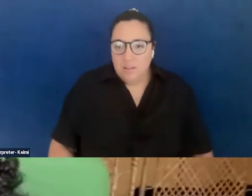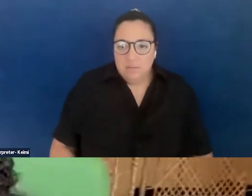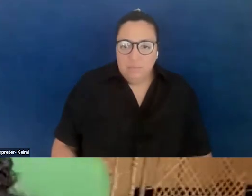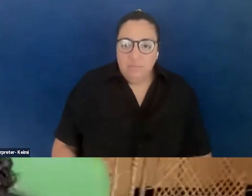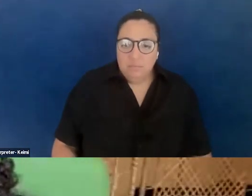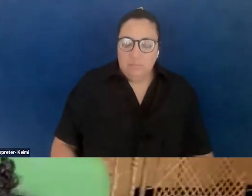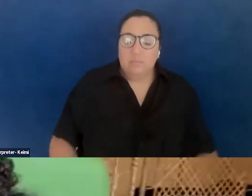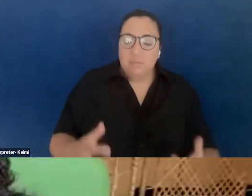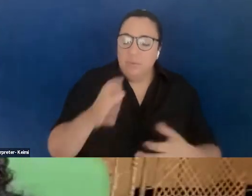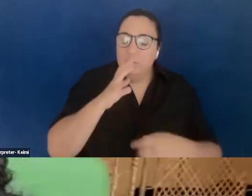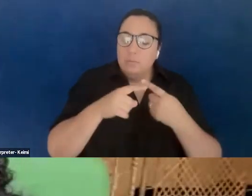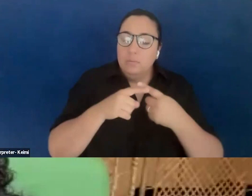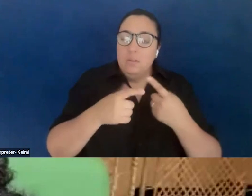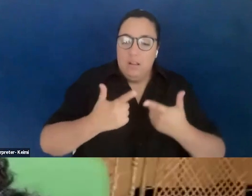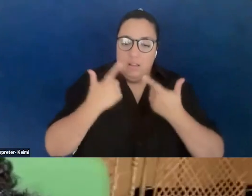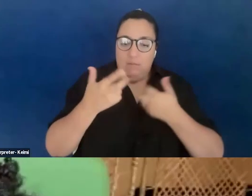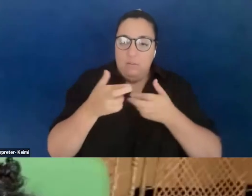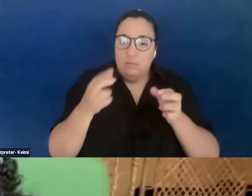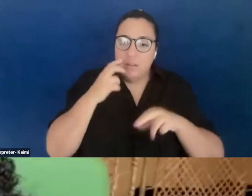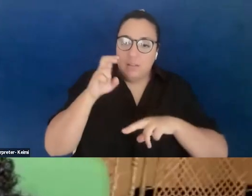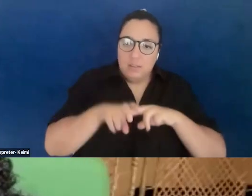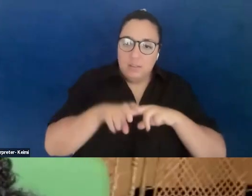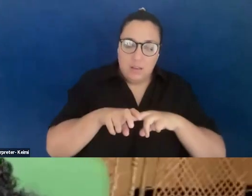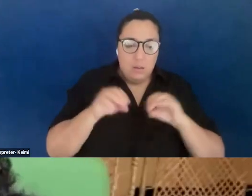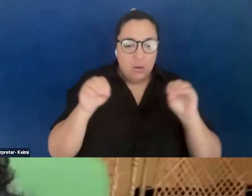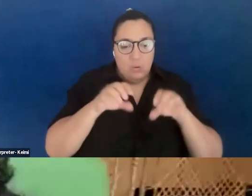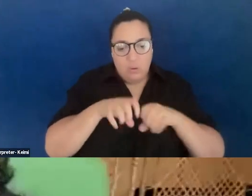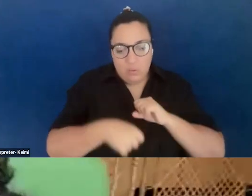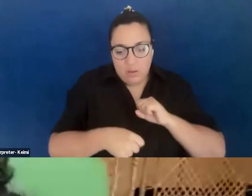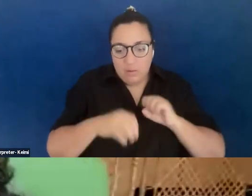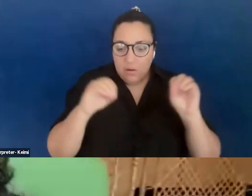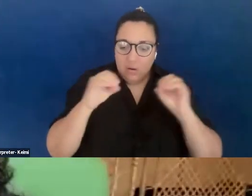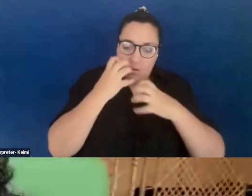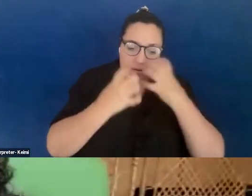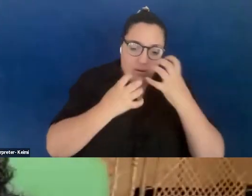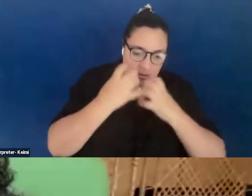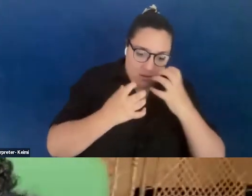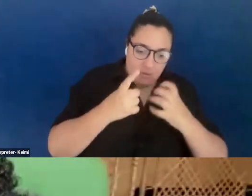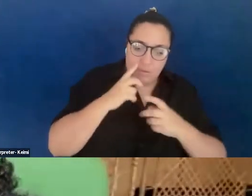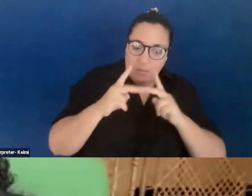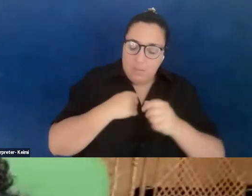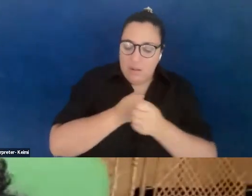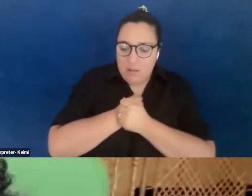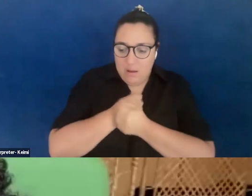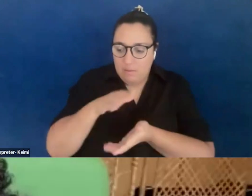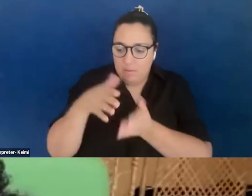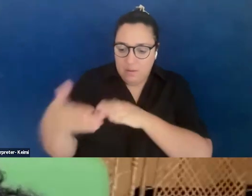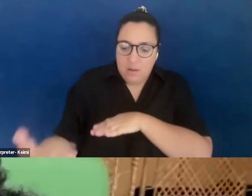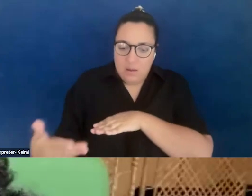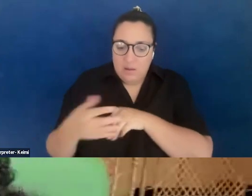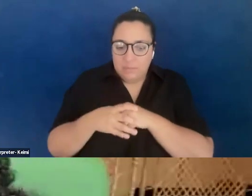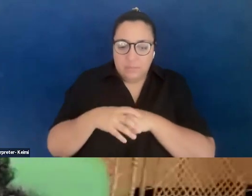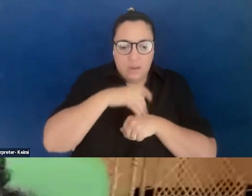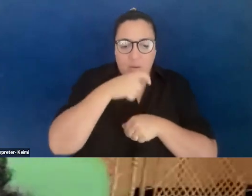where I can sit without grief, without wailing aloud for my loved ones. Where I must not ask,